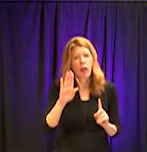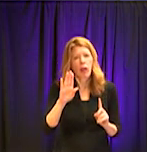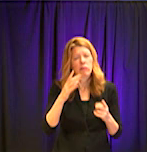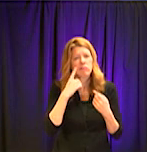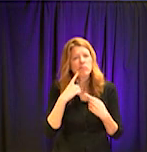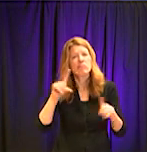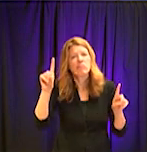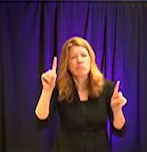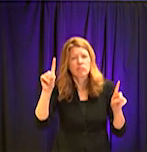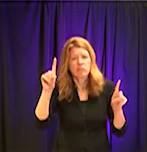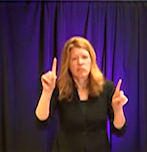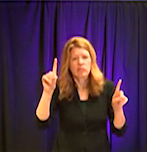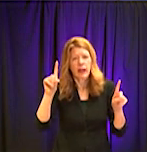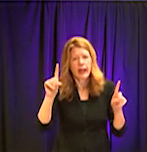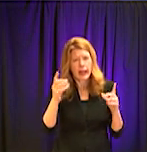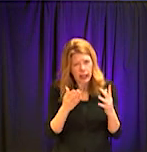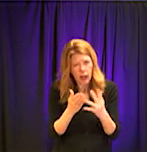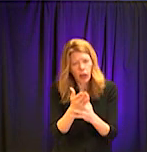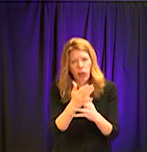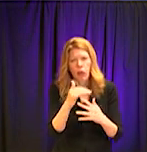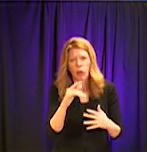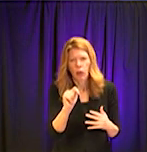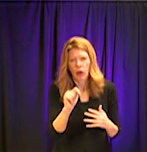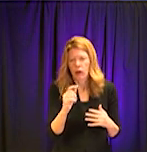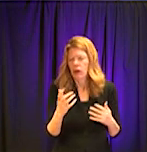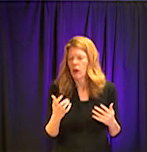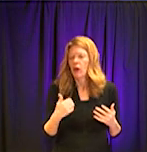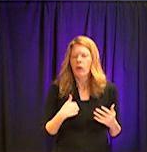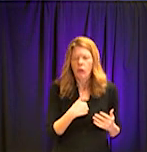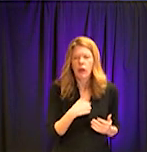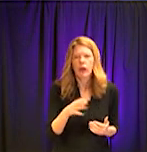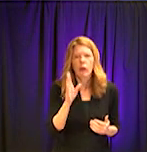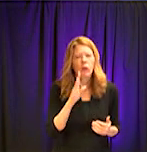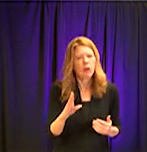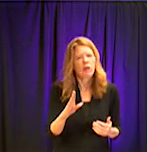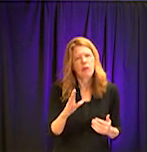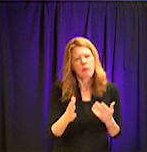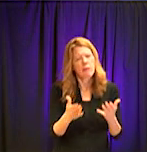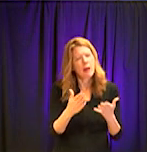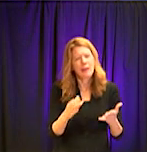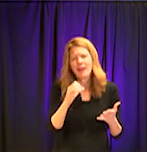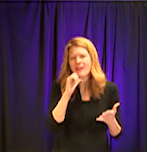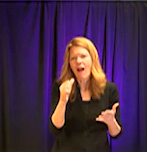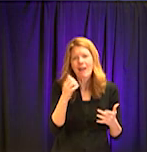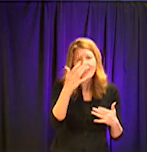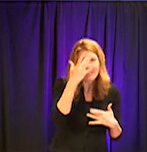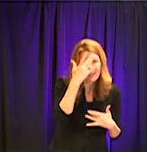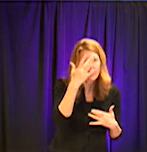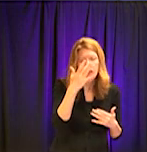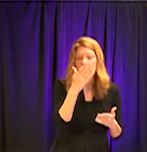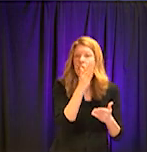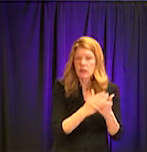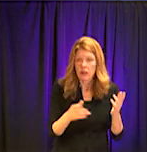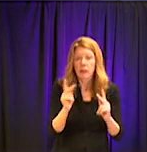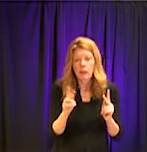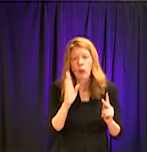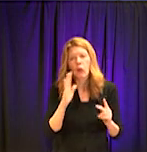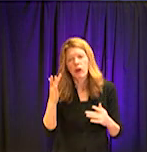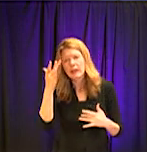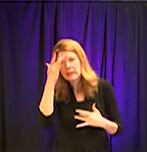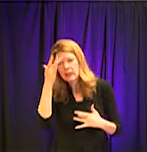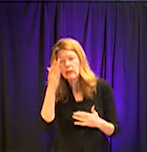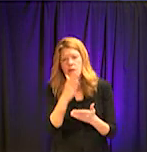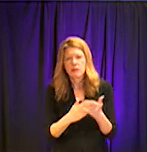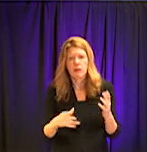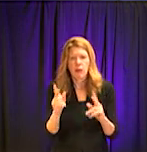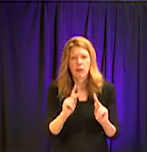this. And most of us will get through it without even getting sick. But some of us will. Some of us will get severely ill.